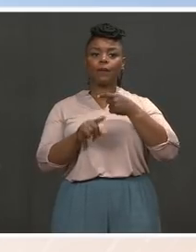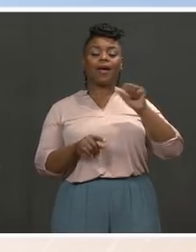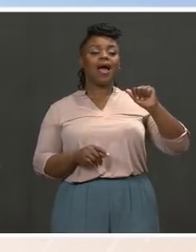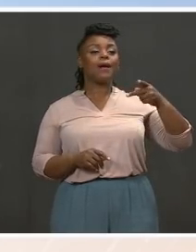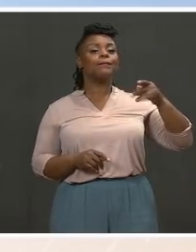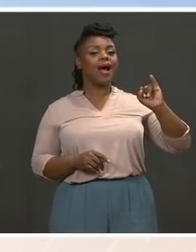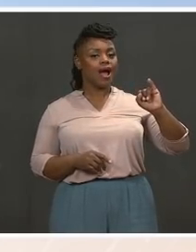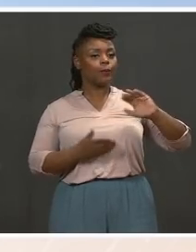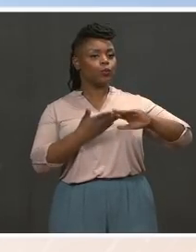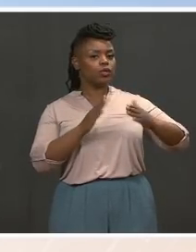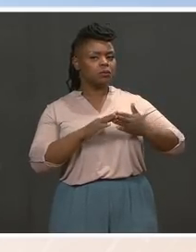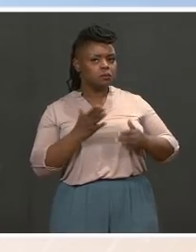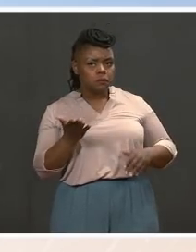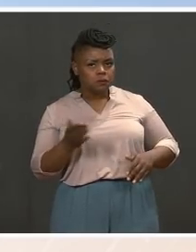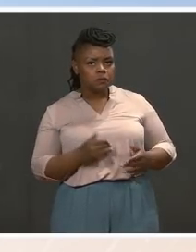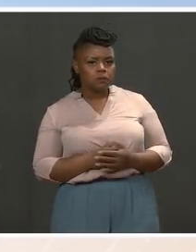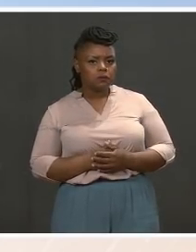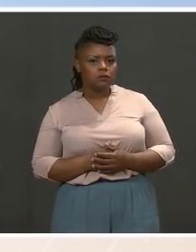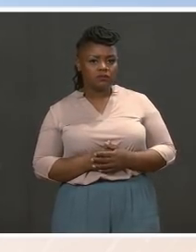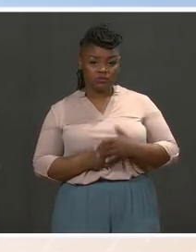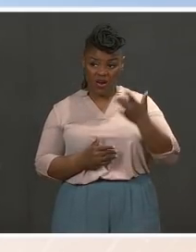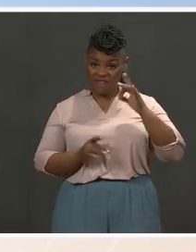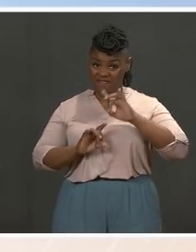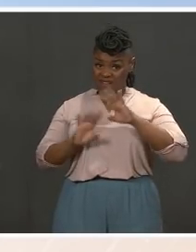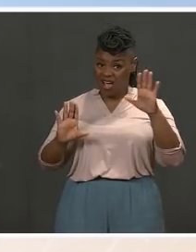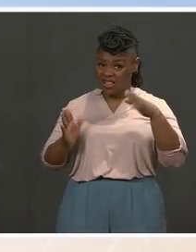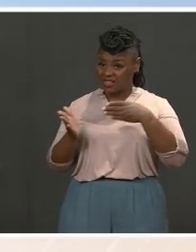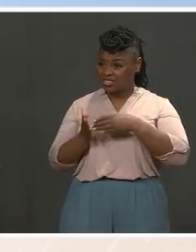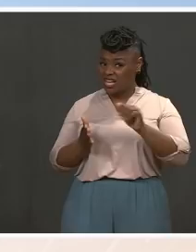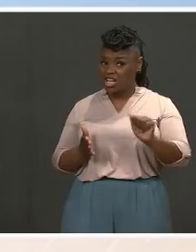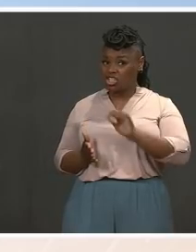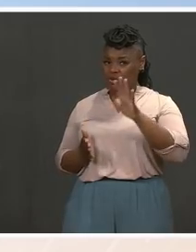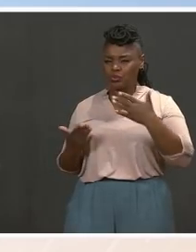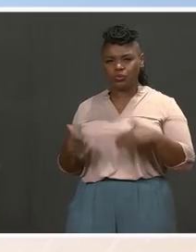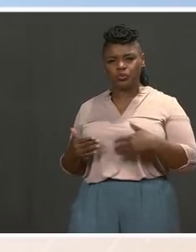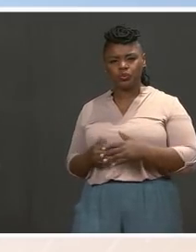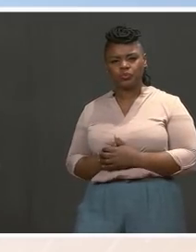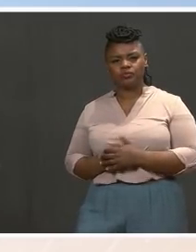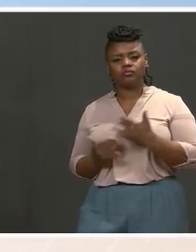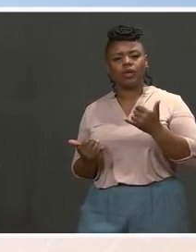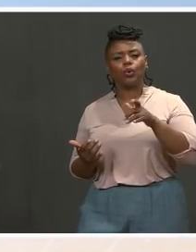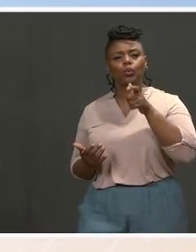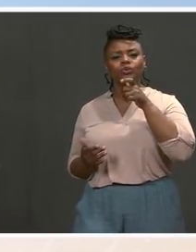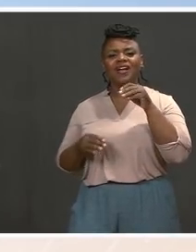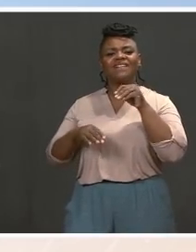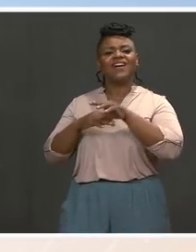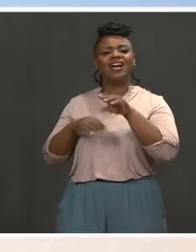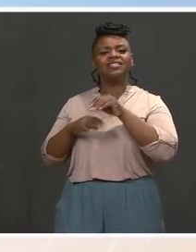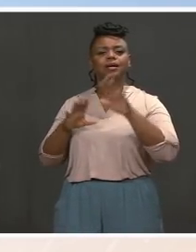see this surge of violence? I know Ambassador Rice and Cedric Richmond are leading the engagement efforts.